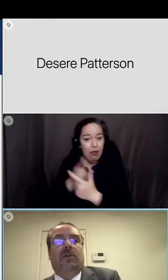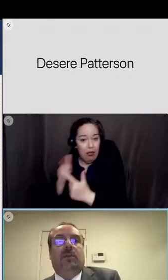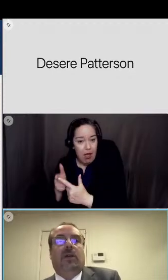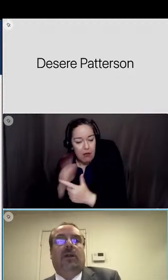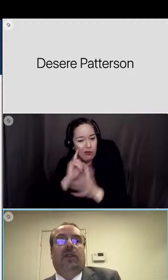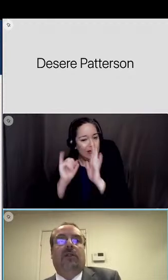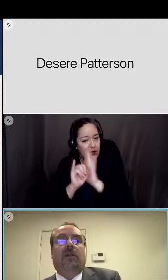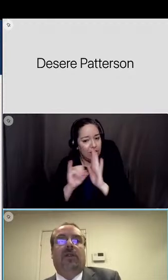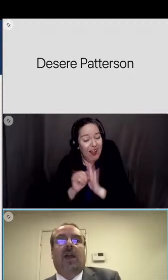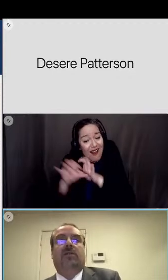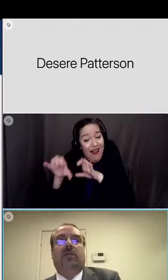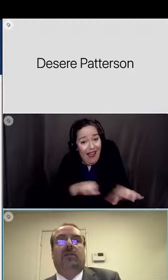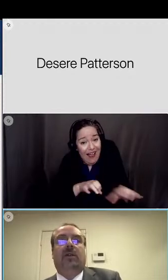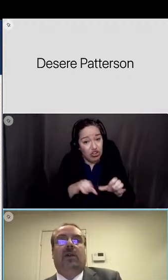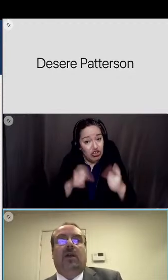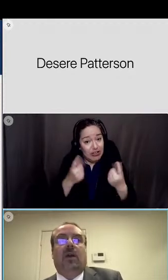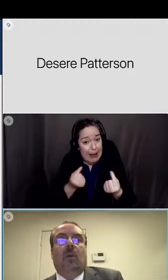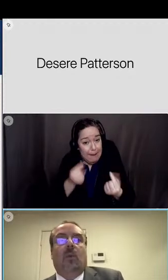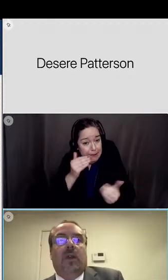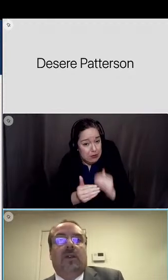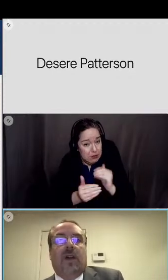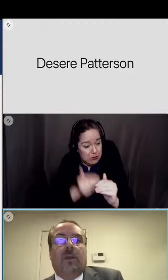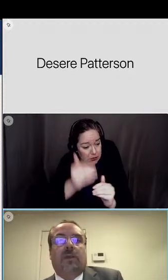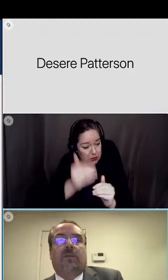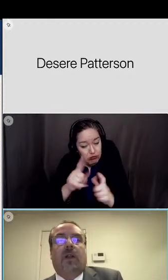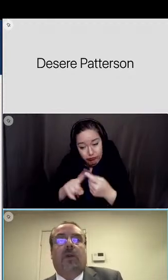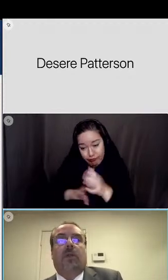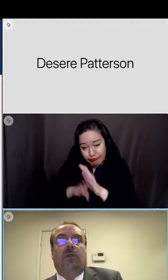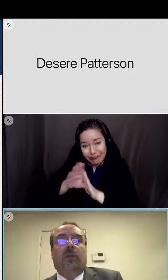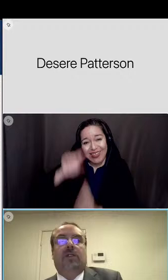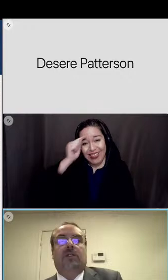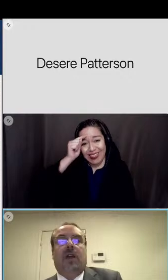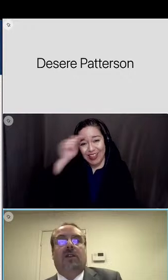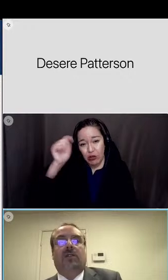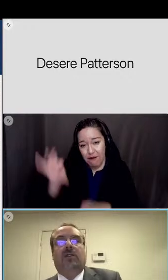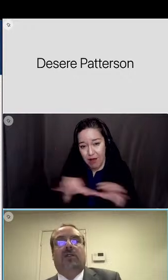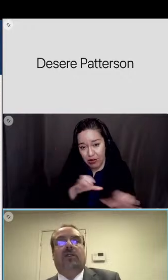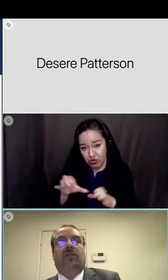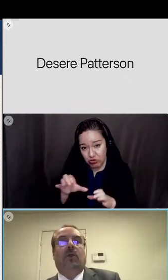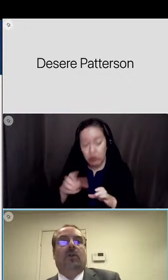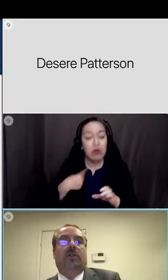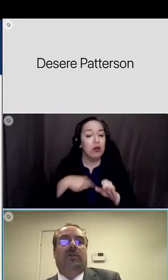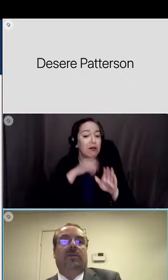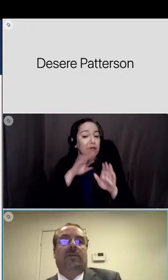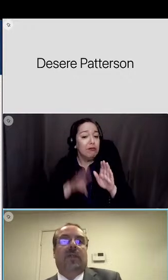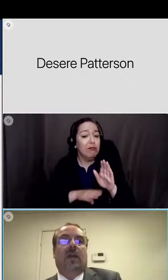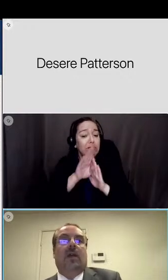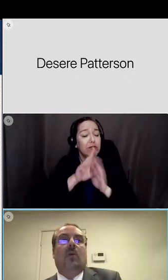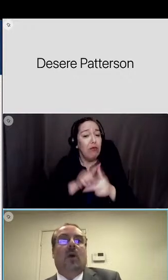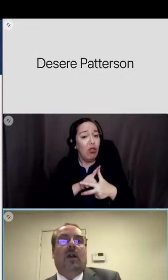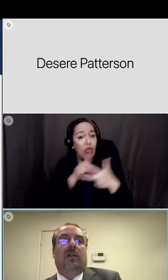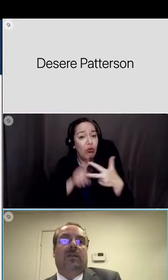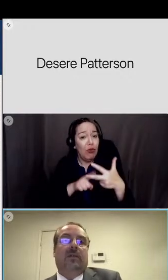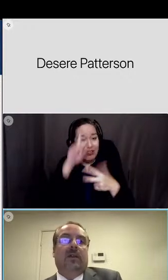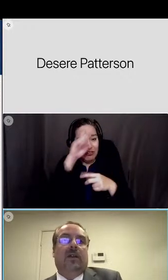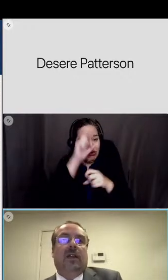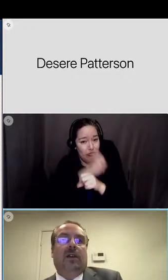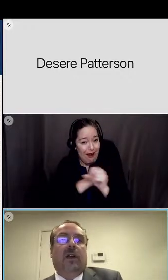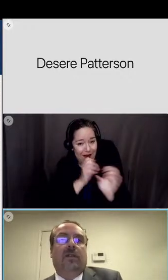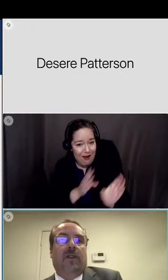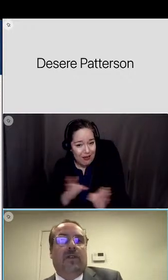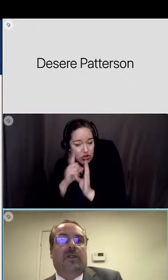obstacles to build our theory of action we developed the following three strategies as our focus one